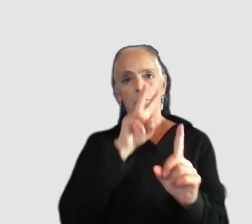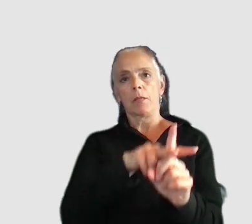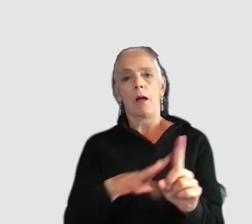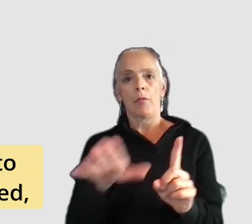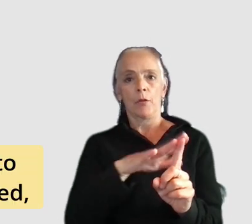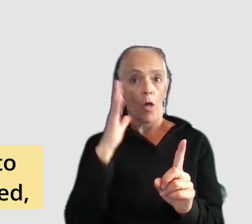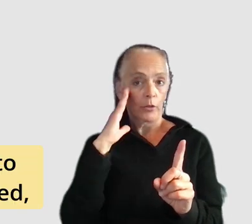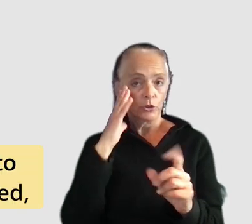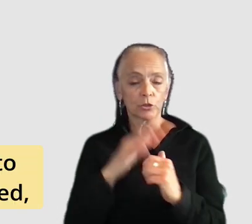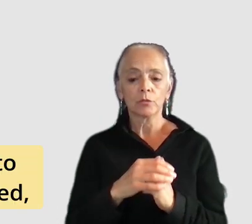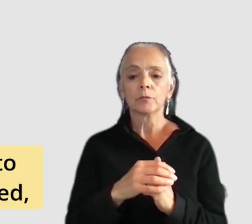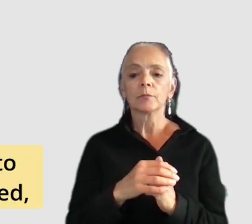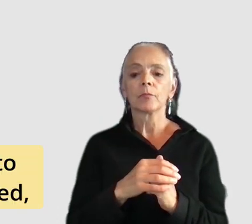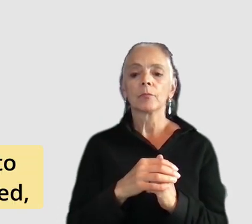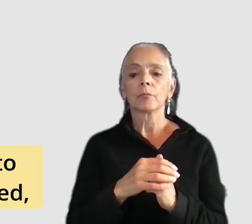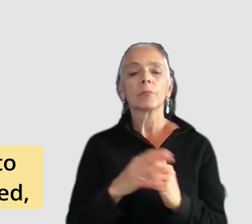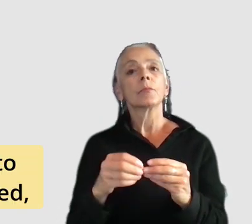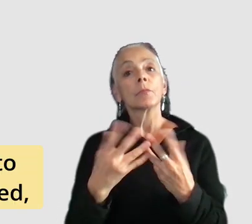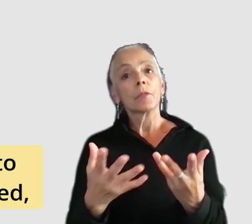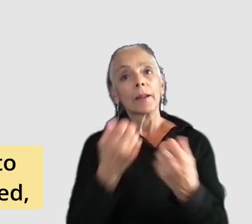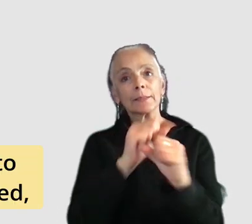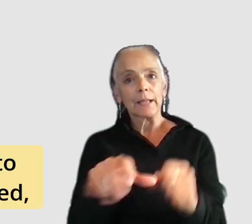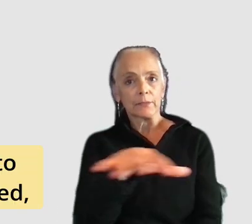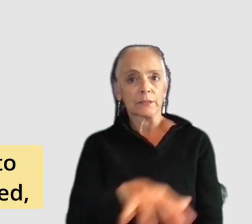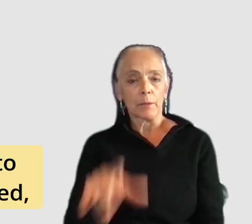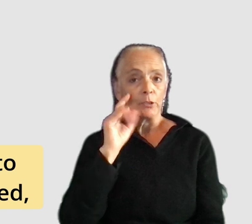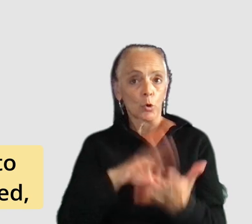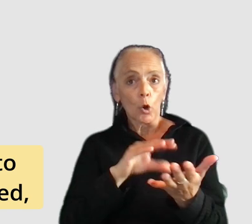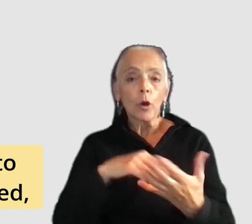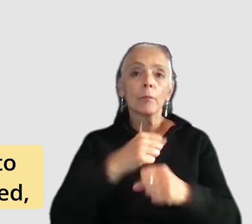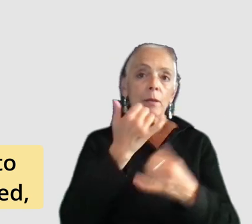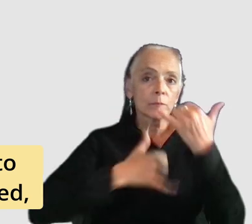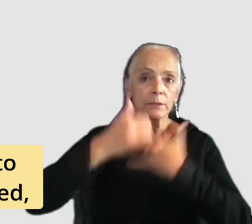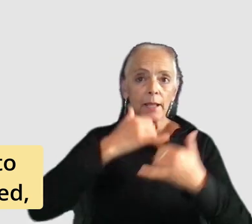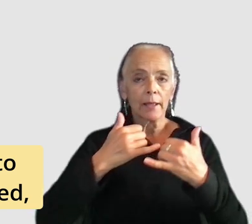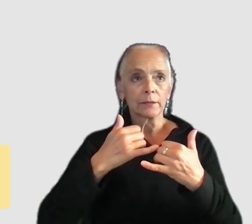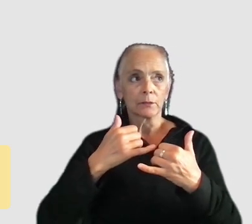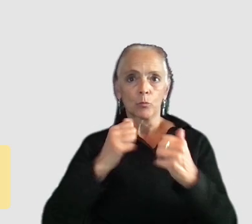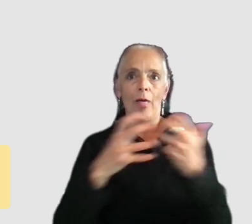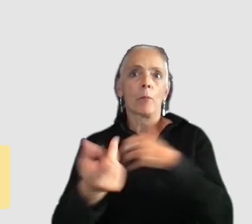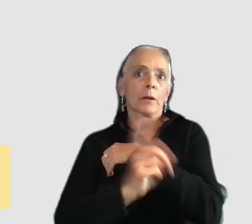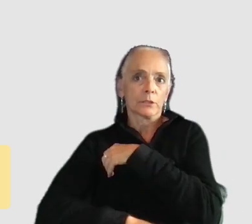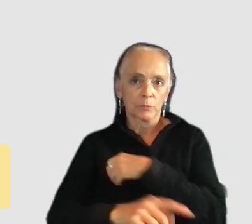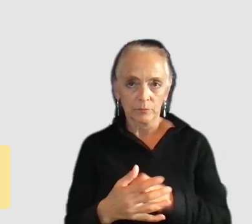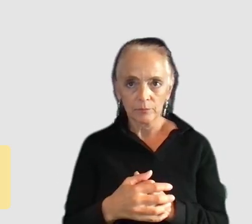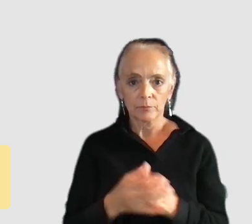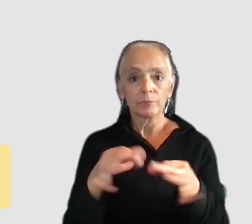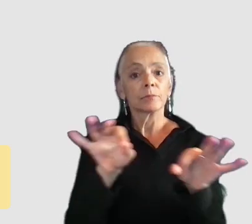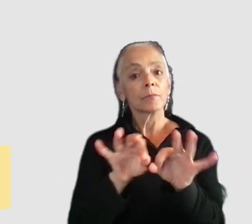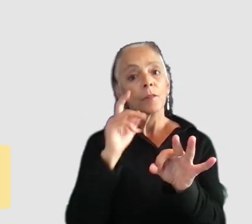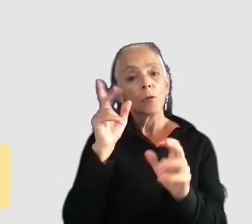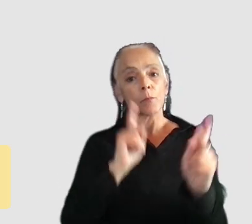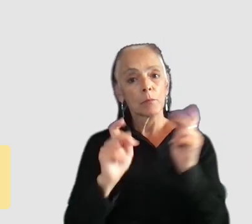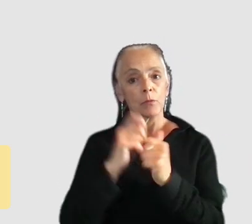so we want to provide a safe space for players to learn and make mistakes without being punished so that's especially important for those with